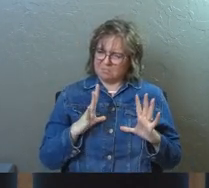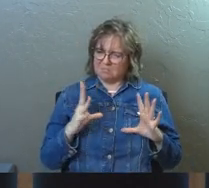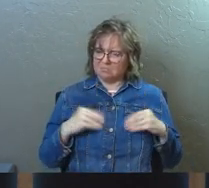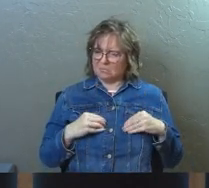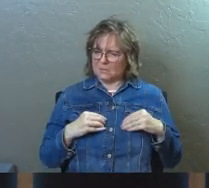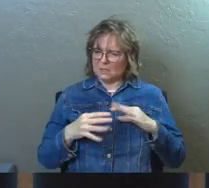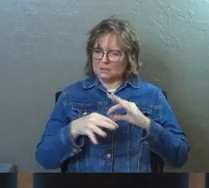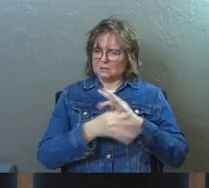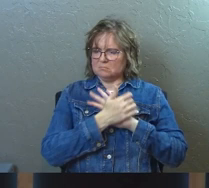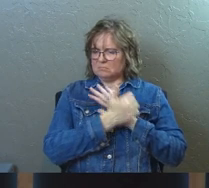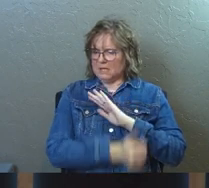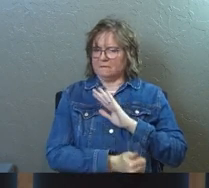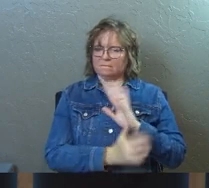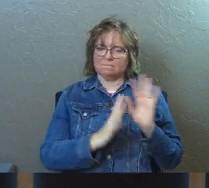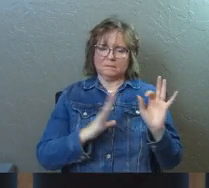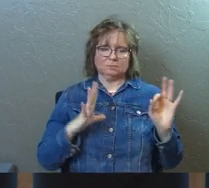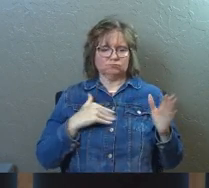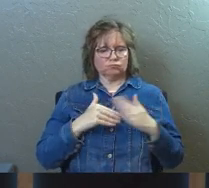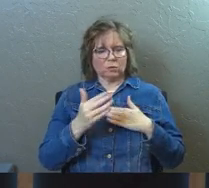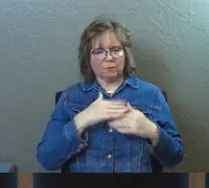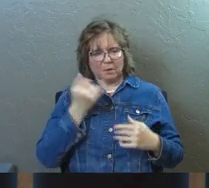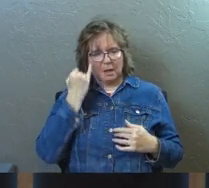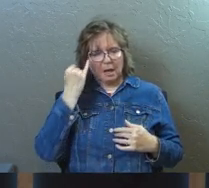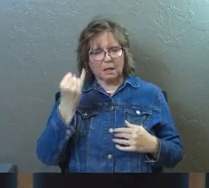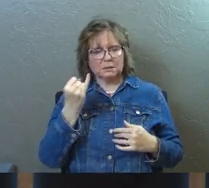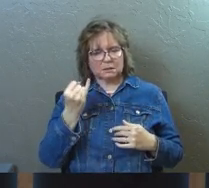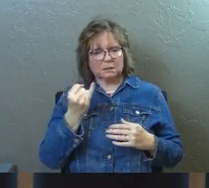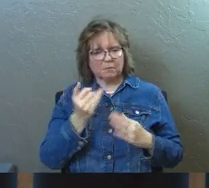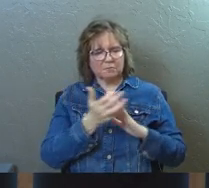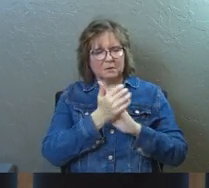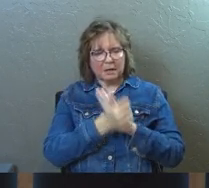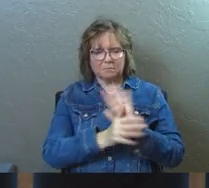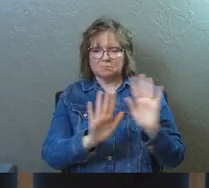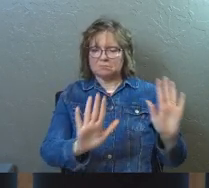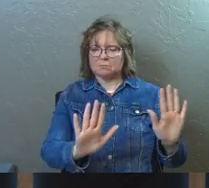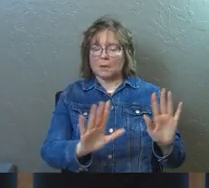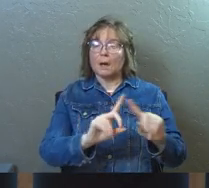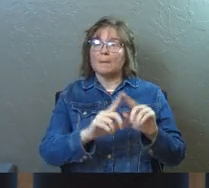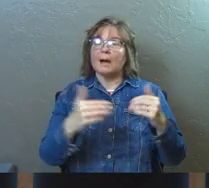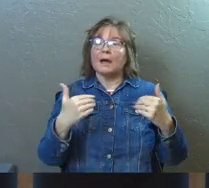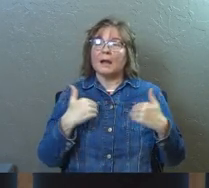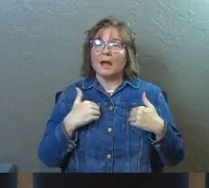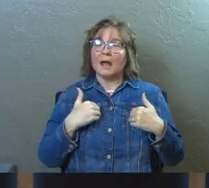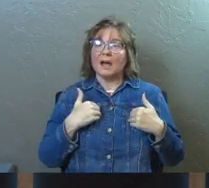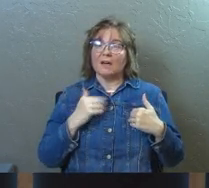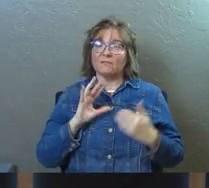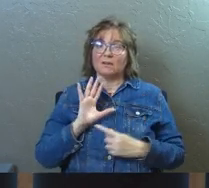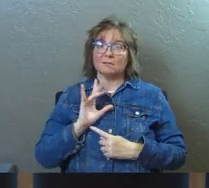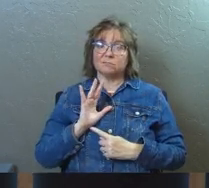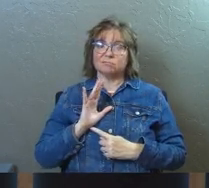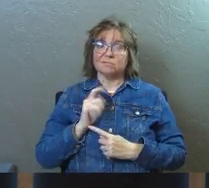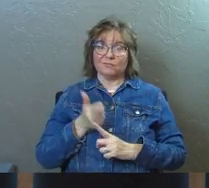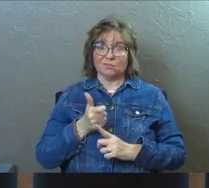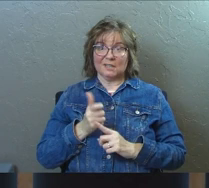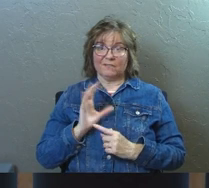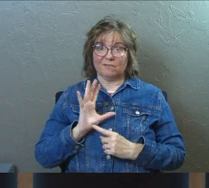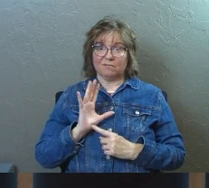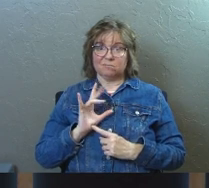spiritual gifts and I'm comfortable with the gifts that God has given me. But have the flames gone low for you?